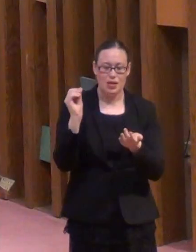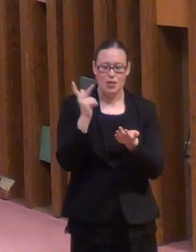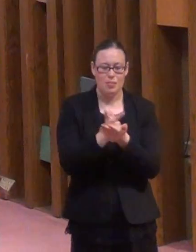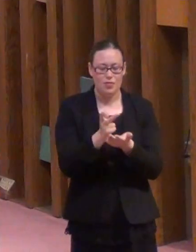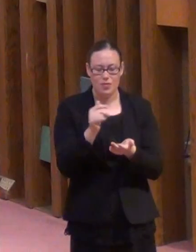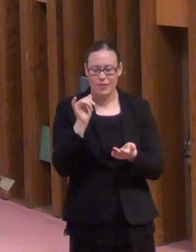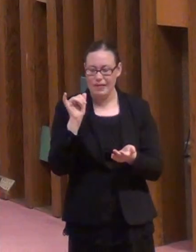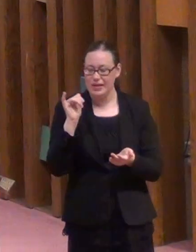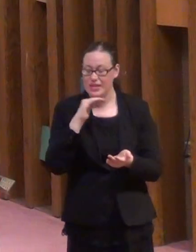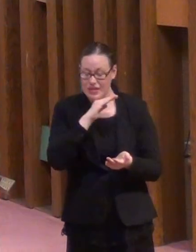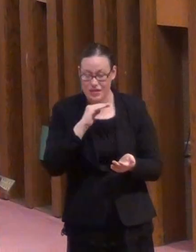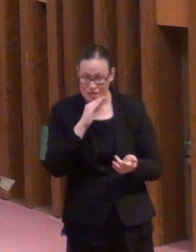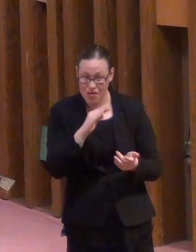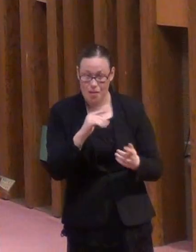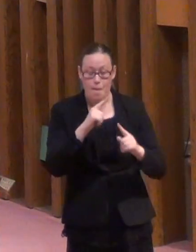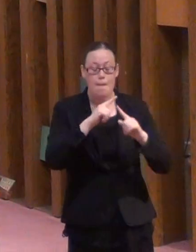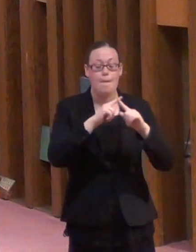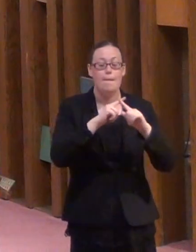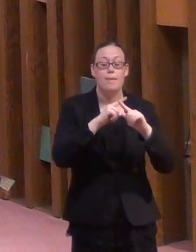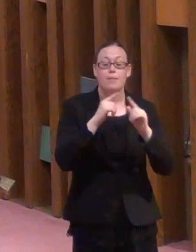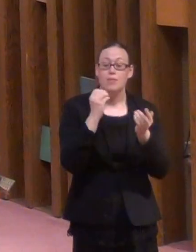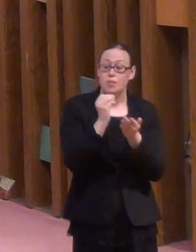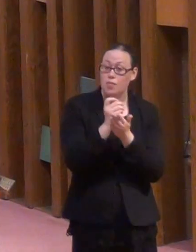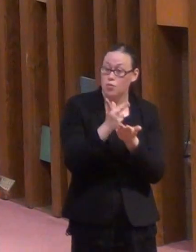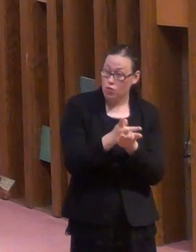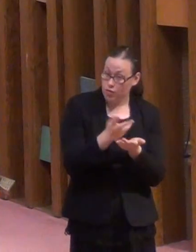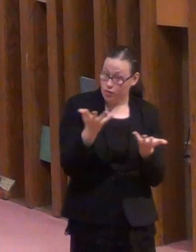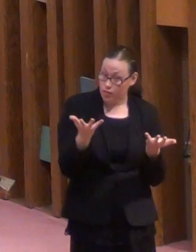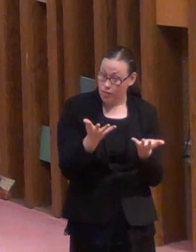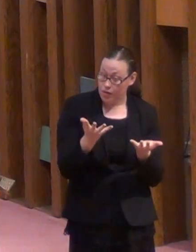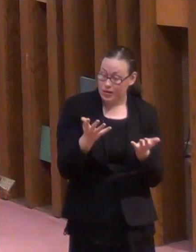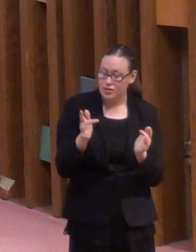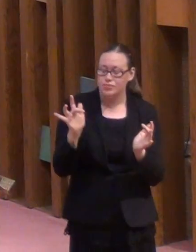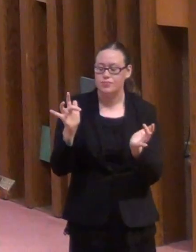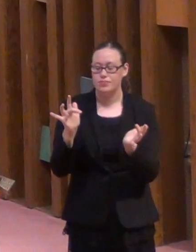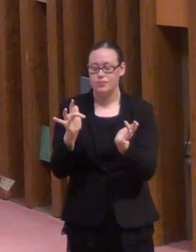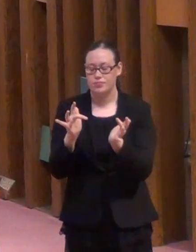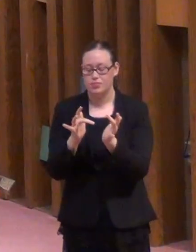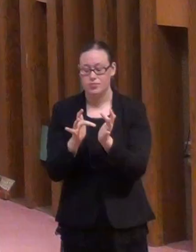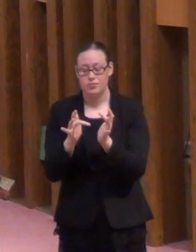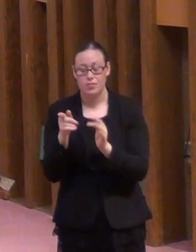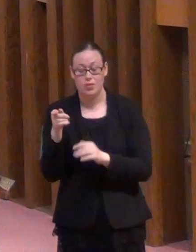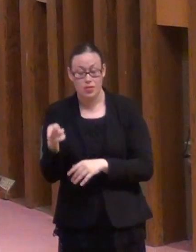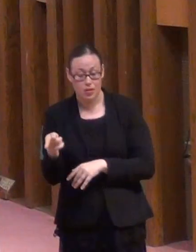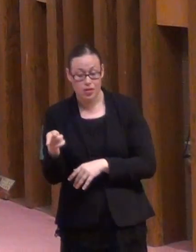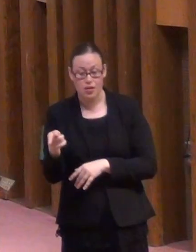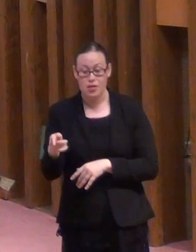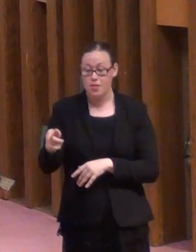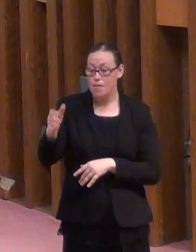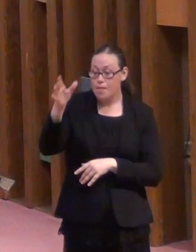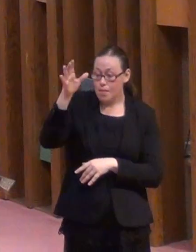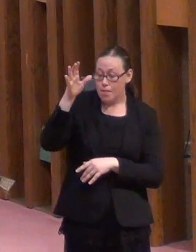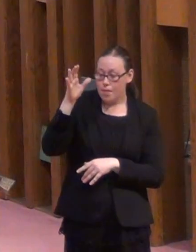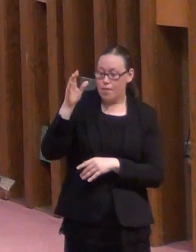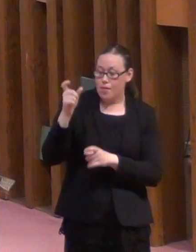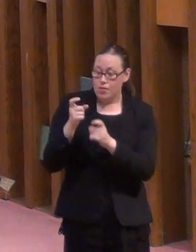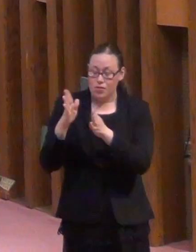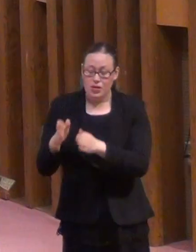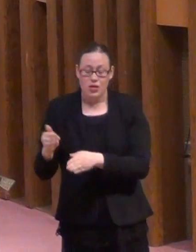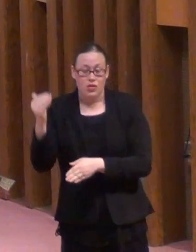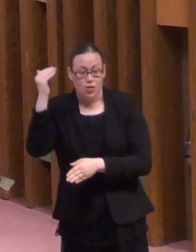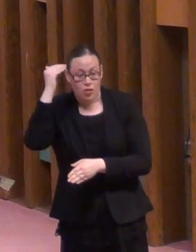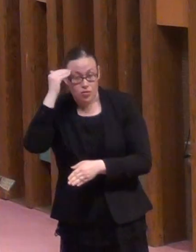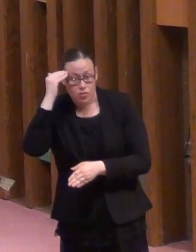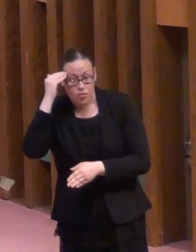He's simply saying that this man knew that there was a long-term use